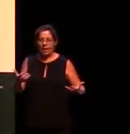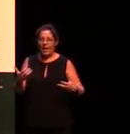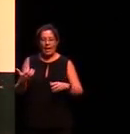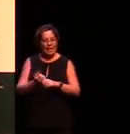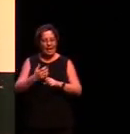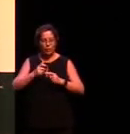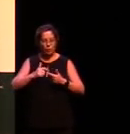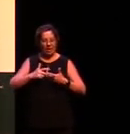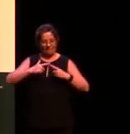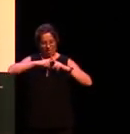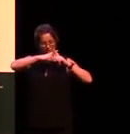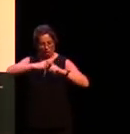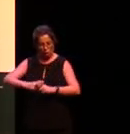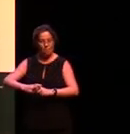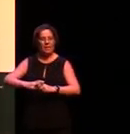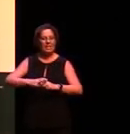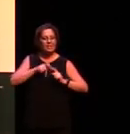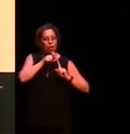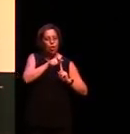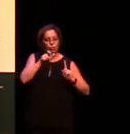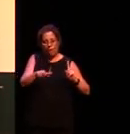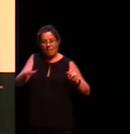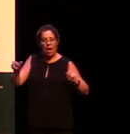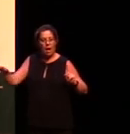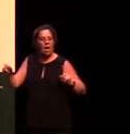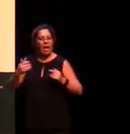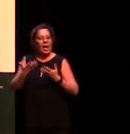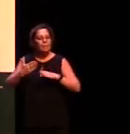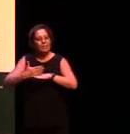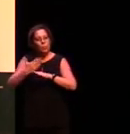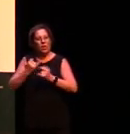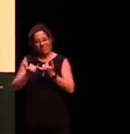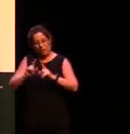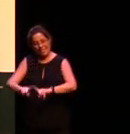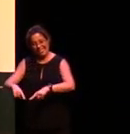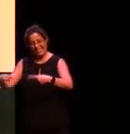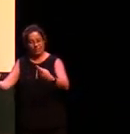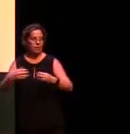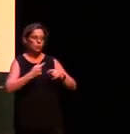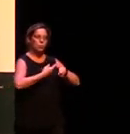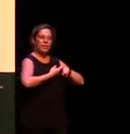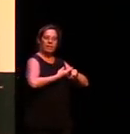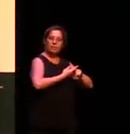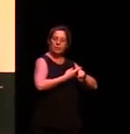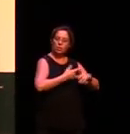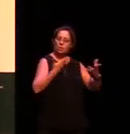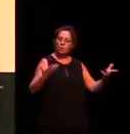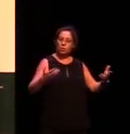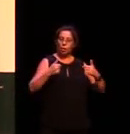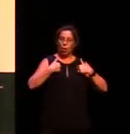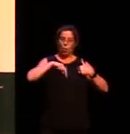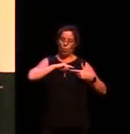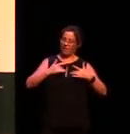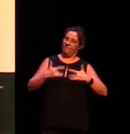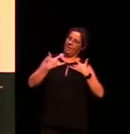very very different way to a language like English and this raises really interesting questions about how languages are